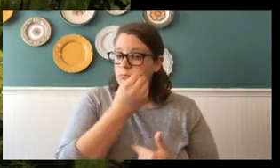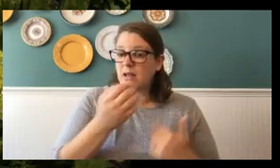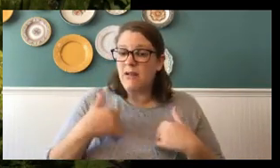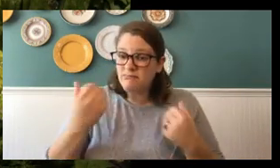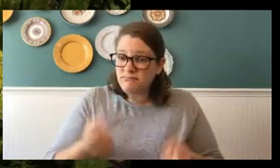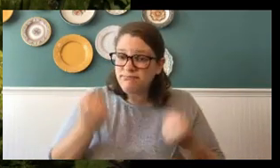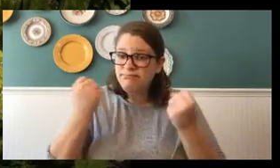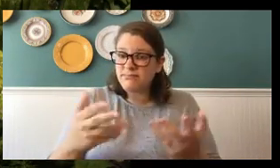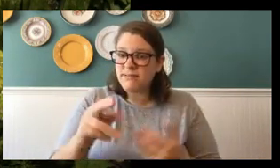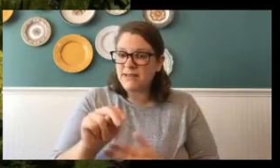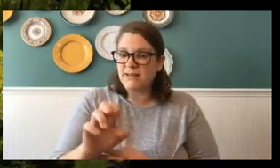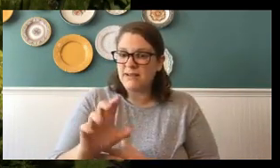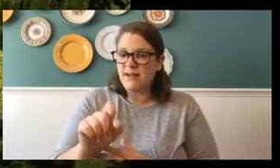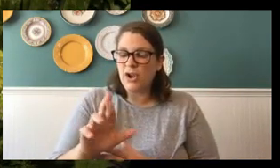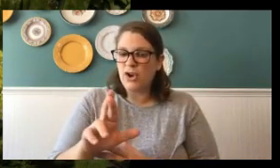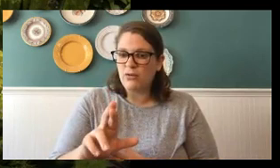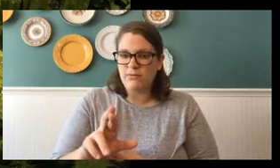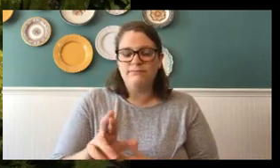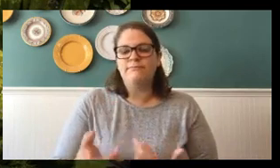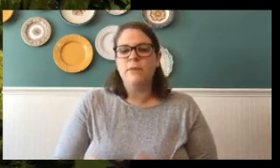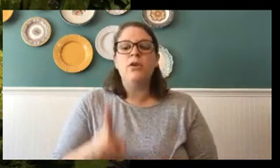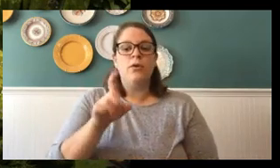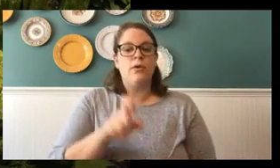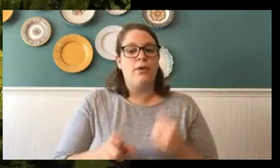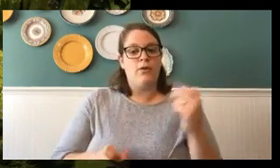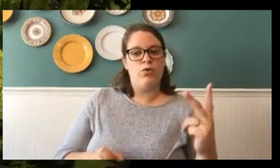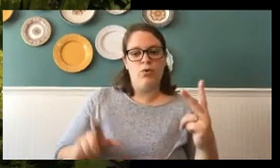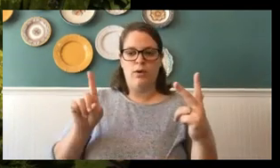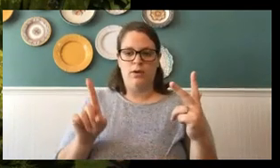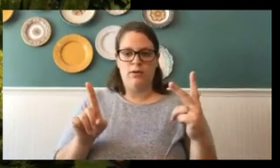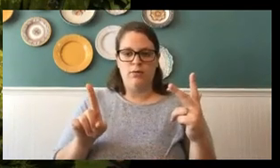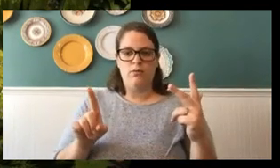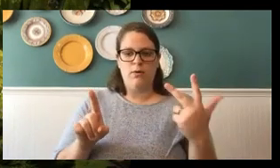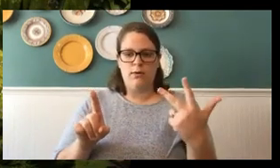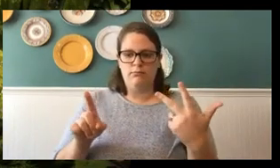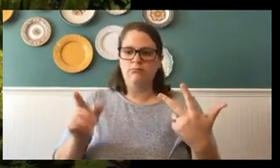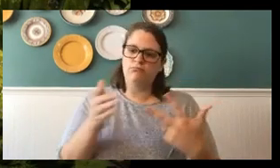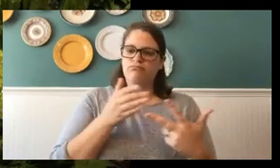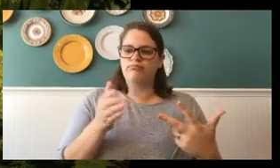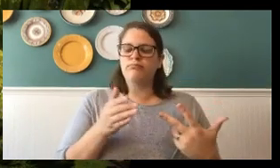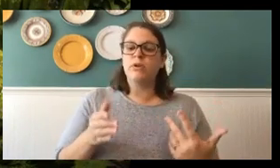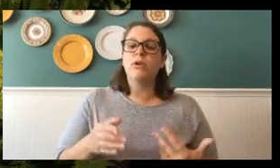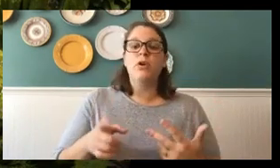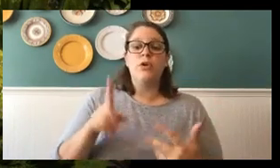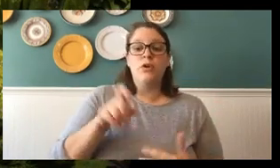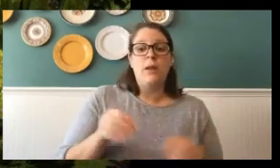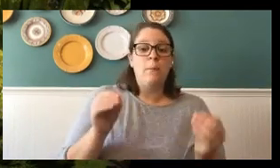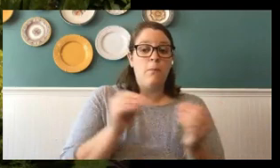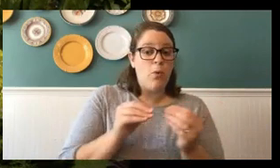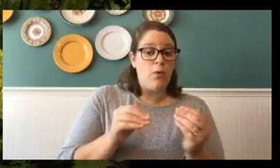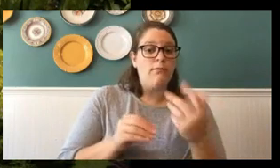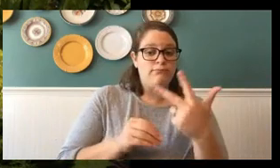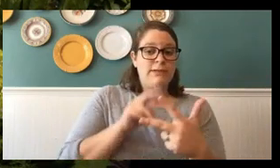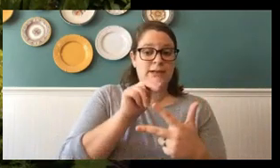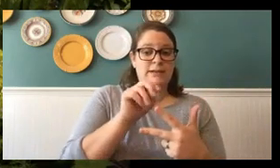super important that it's a three-to-one ratio of flowers in your garden. You need more nectar than you need host for the